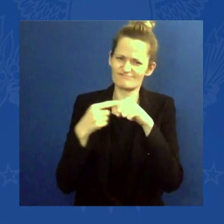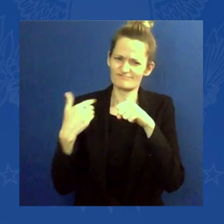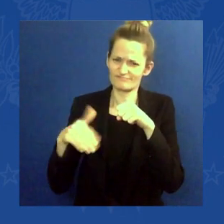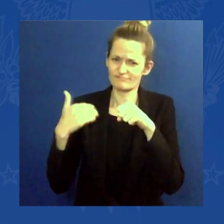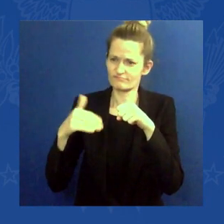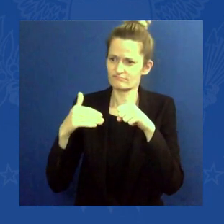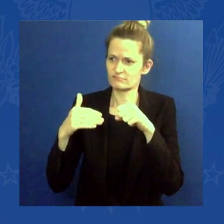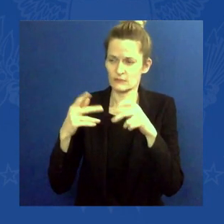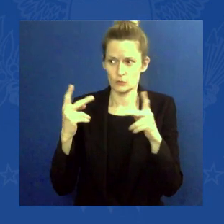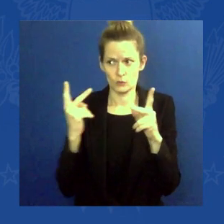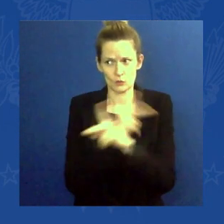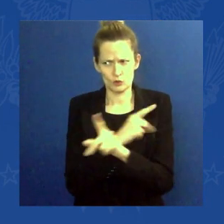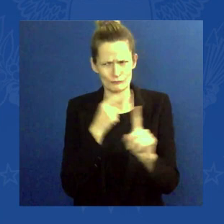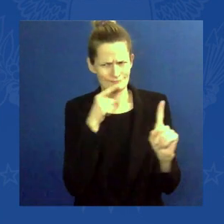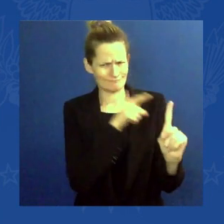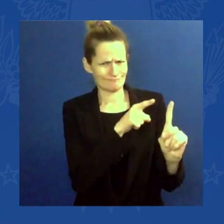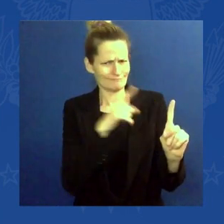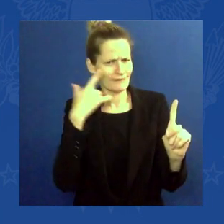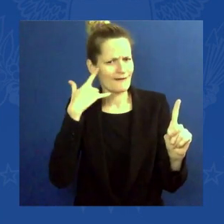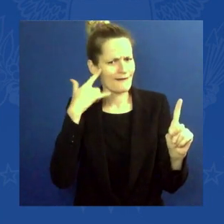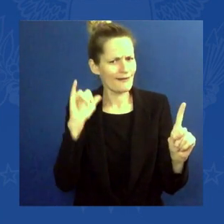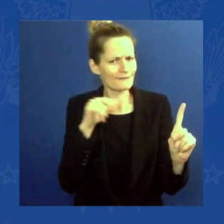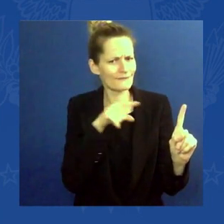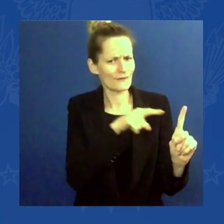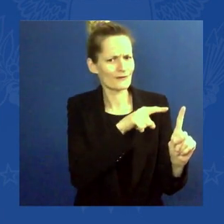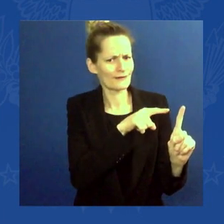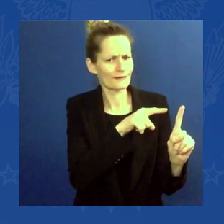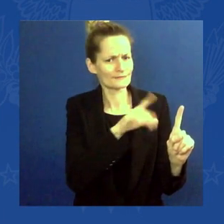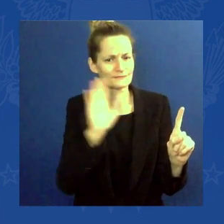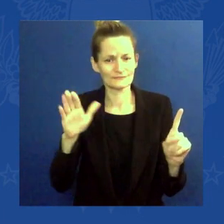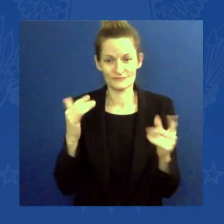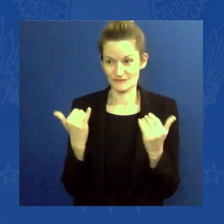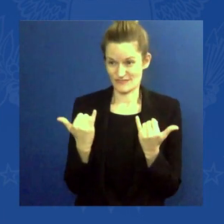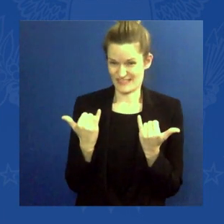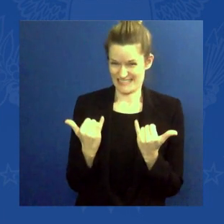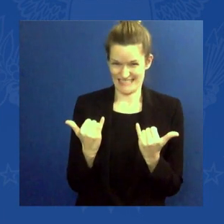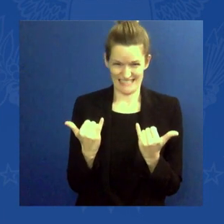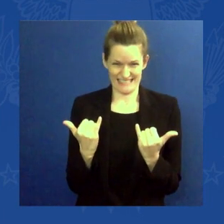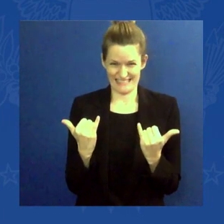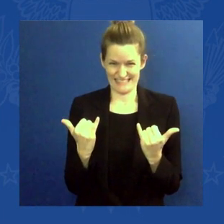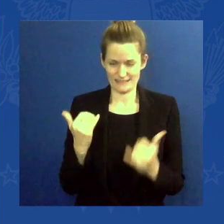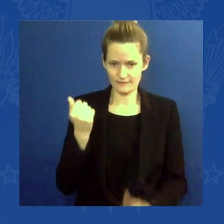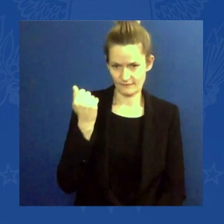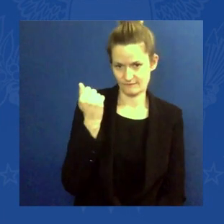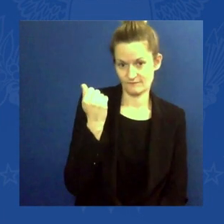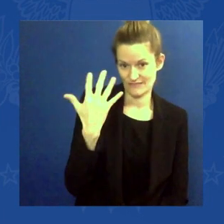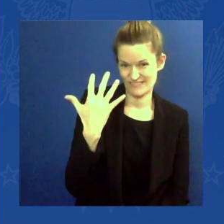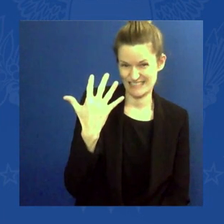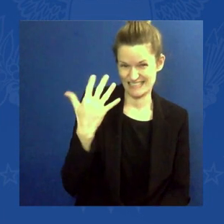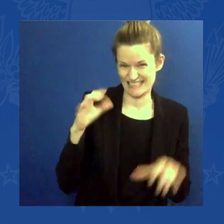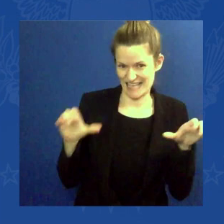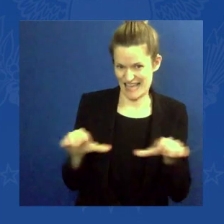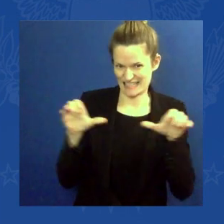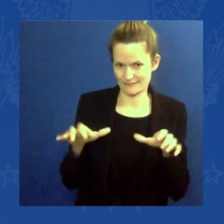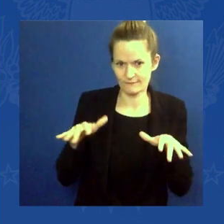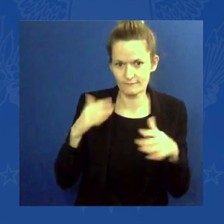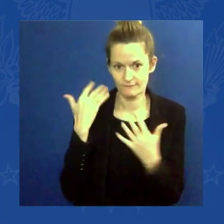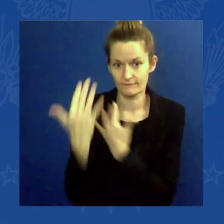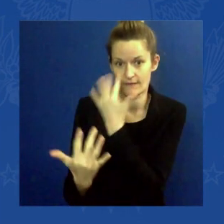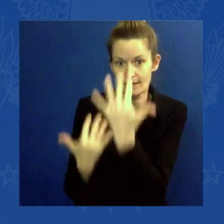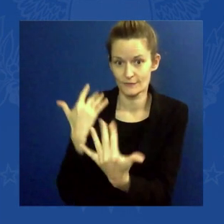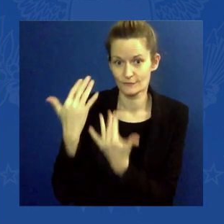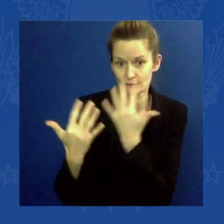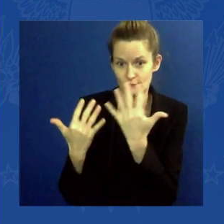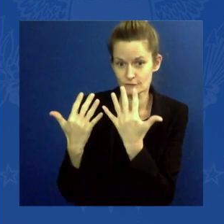15 large active wildfires. So far, year-to-date, 2.25 million acres have burned.